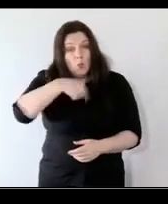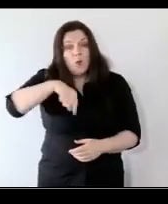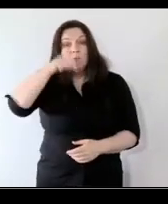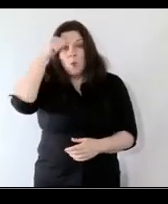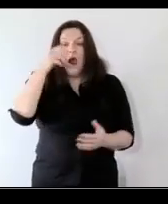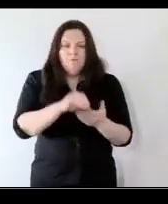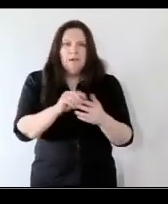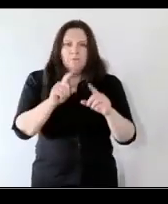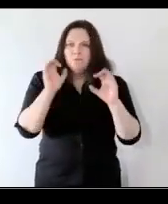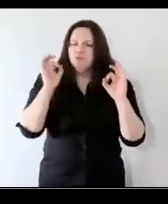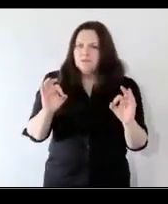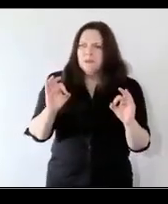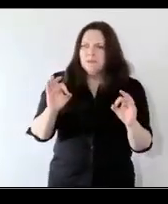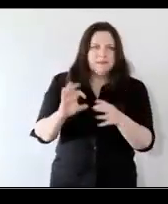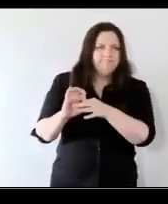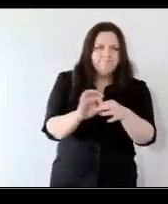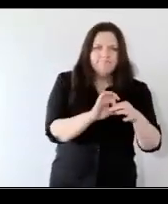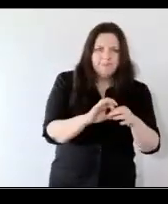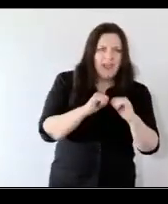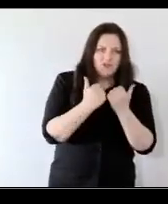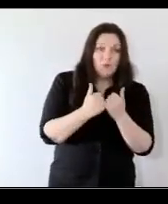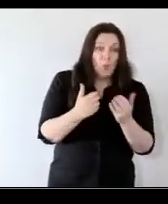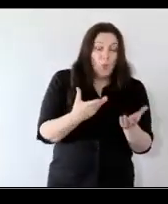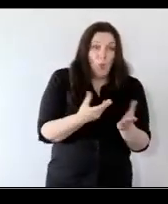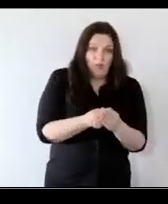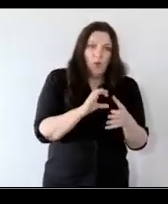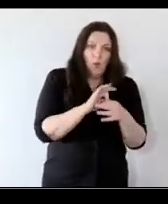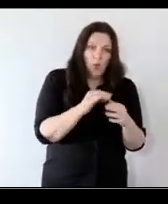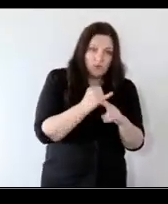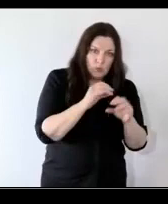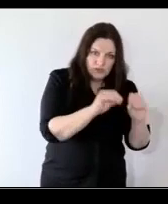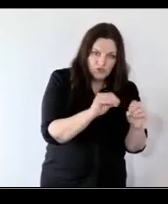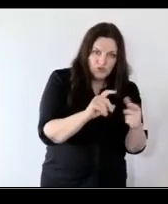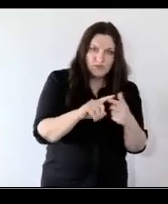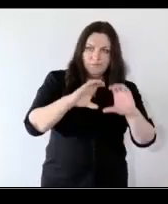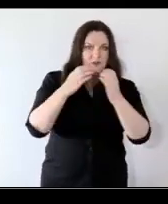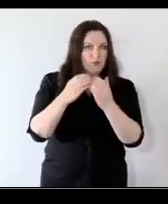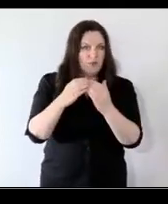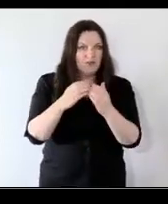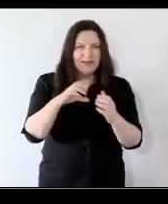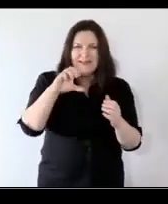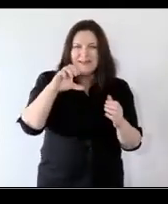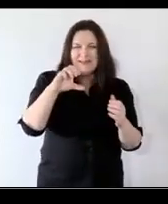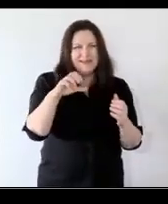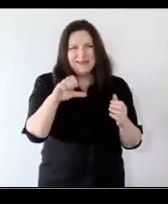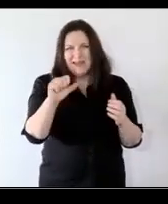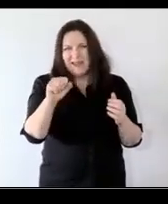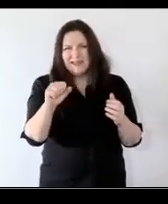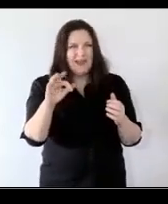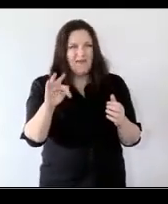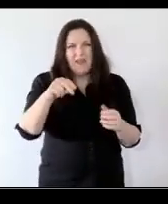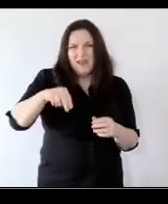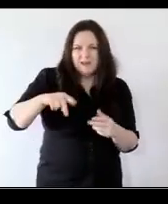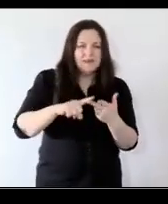interagency work on the ground with the home school teachers with community um cfsns abc